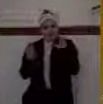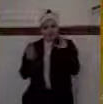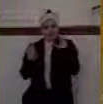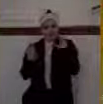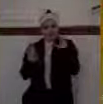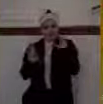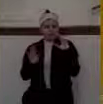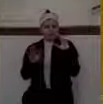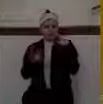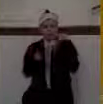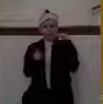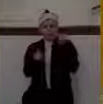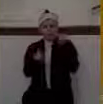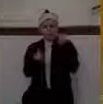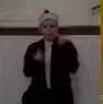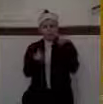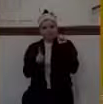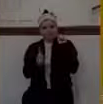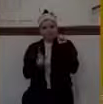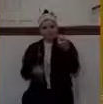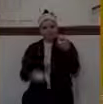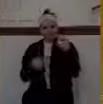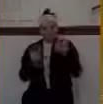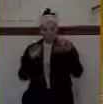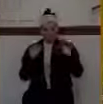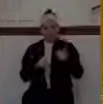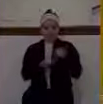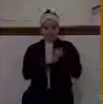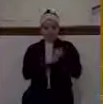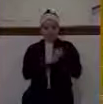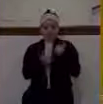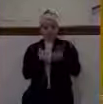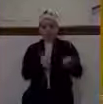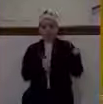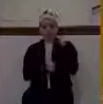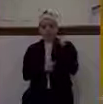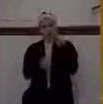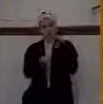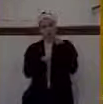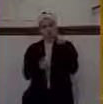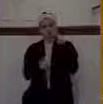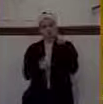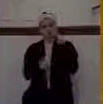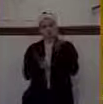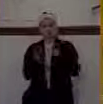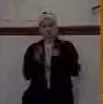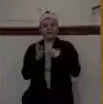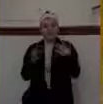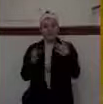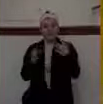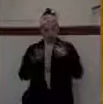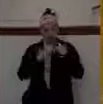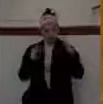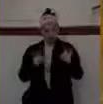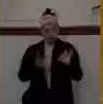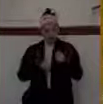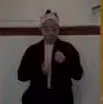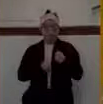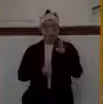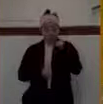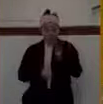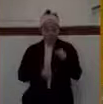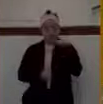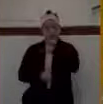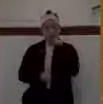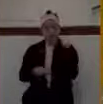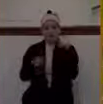says? The heart is deceitful above all things and desperately wicked. You know what that means? Our hearts will lie to us. Your heart might say, you know, you're